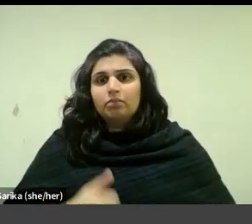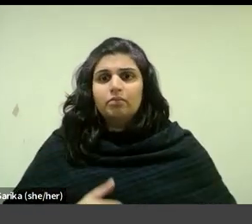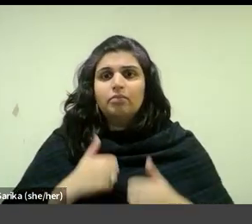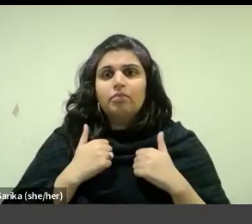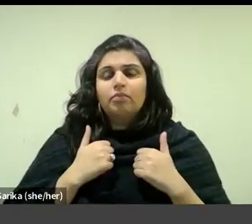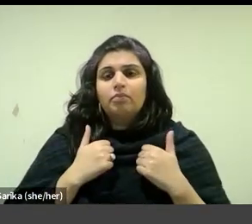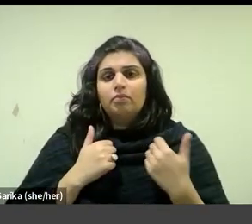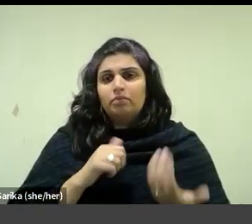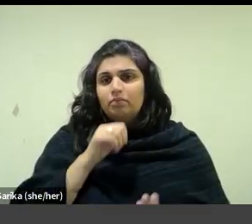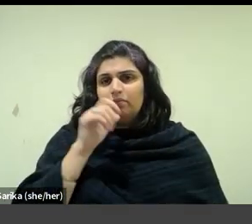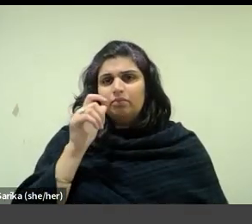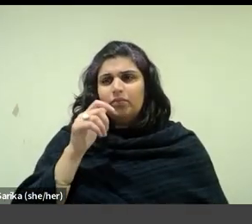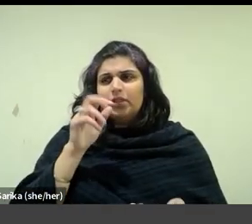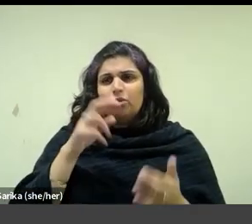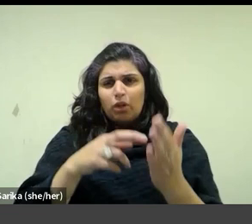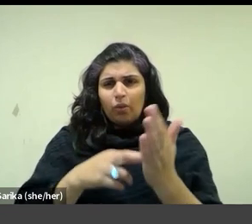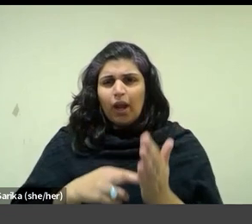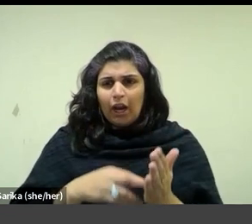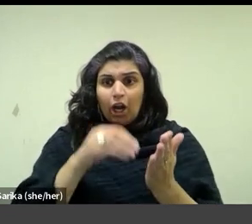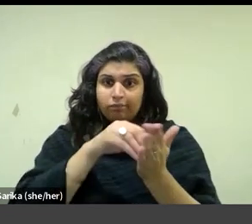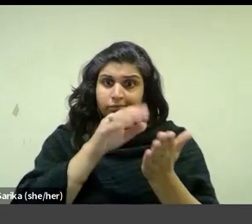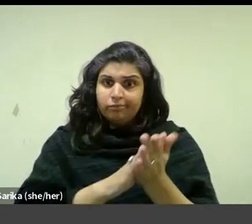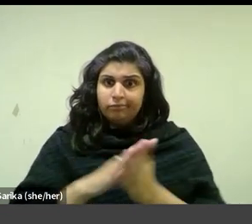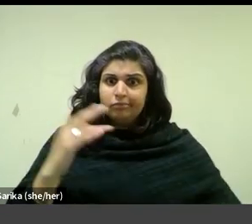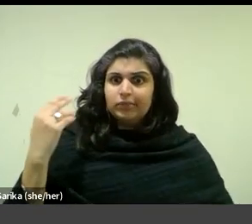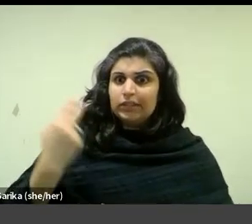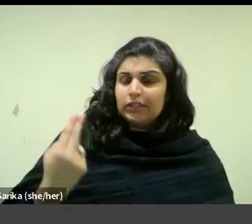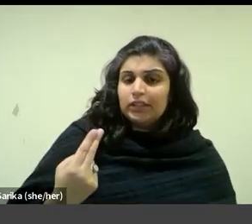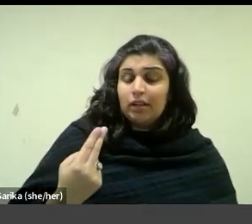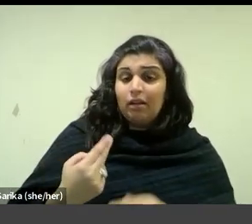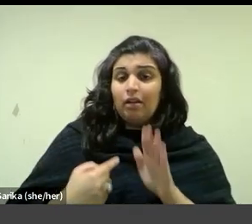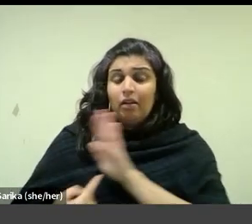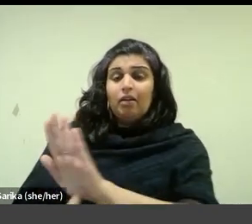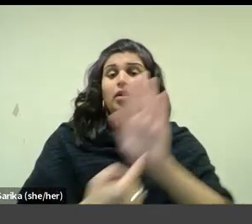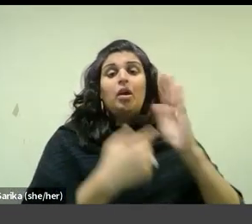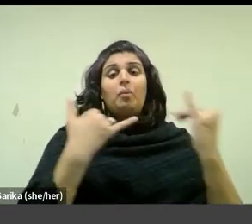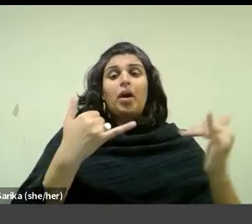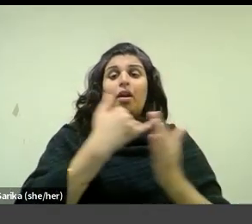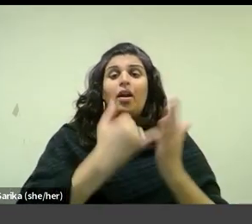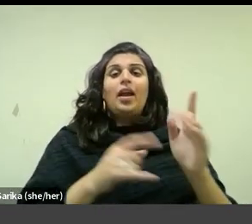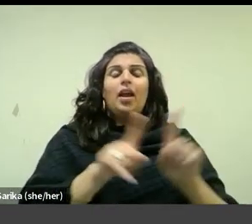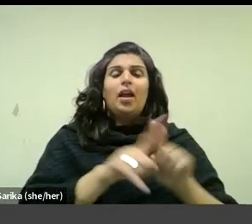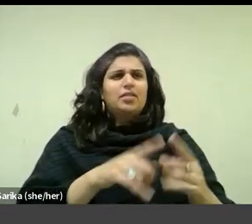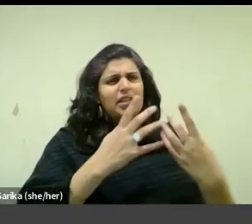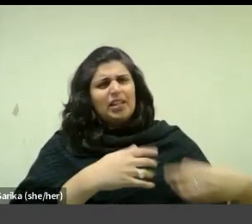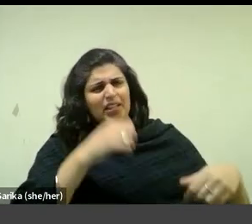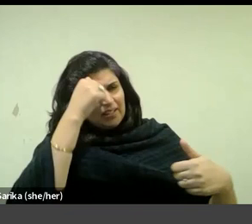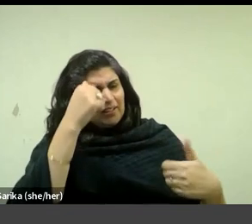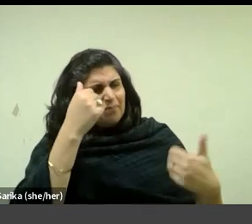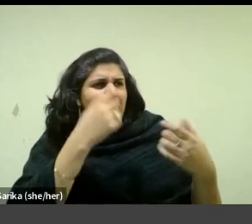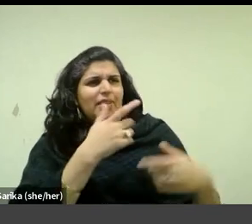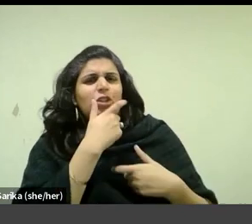merit historical record keeping, has emerged via modern art as a compelling object of historical